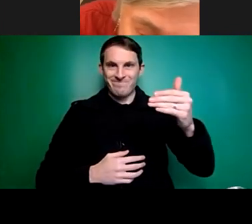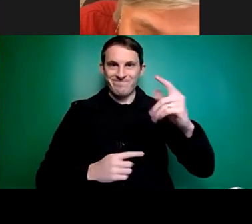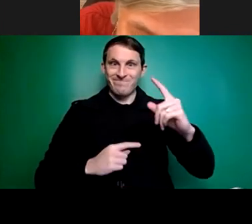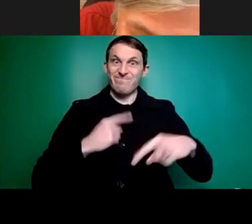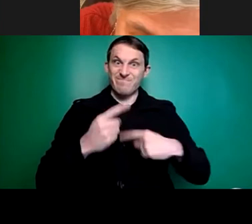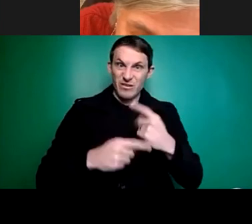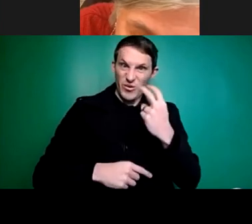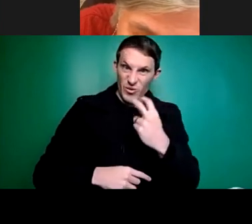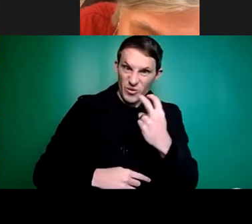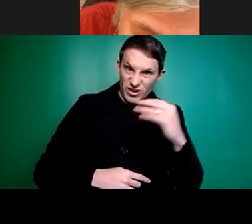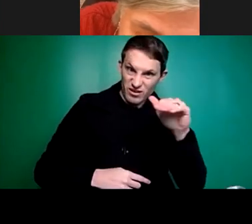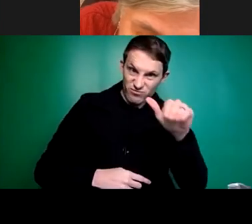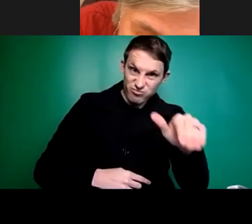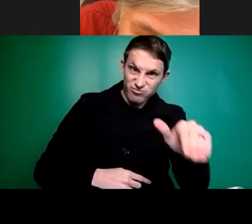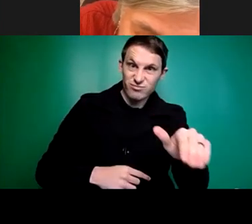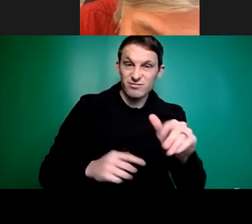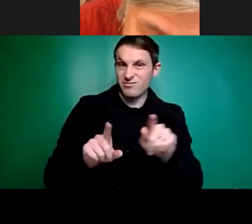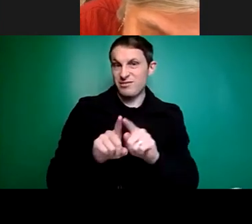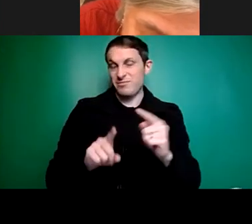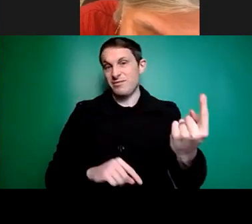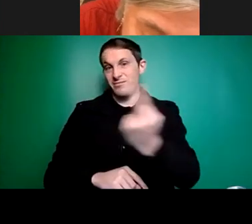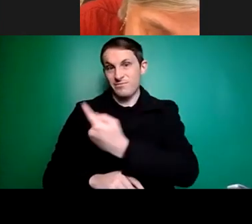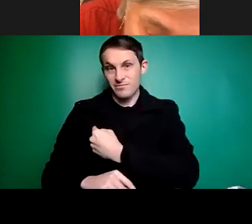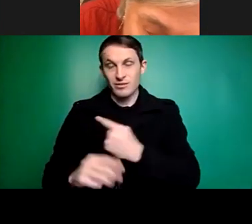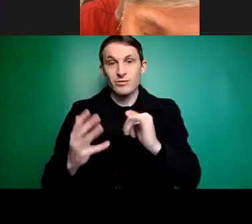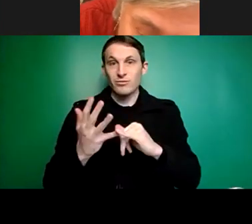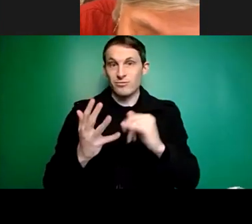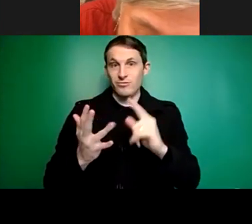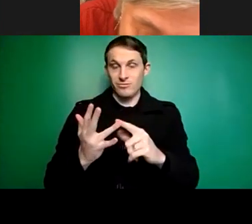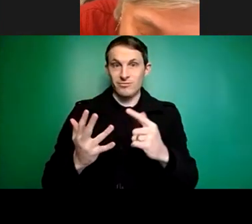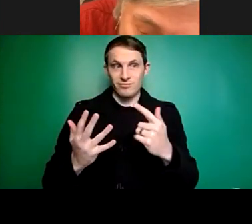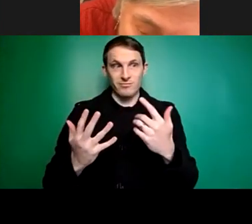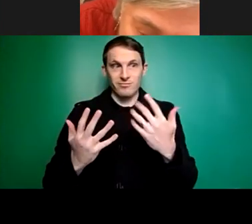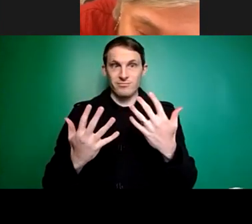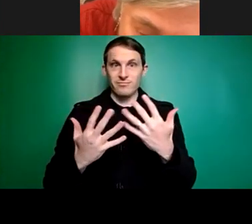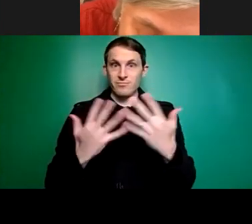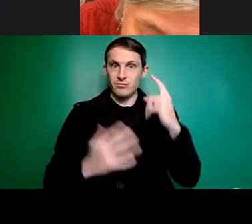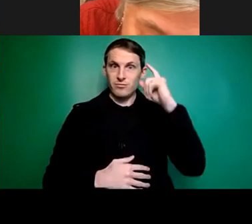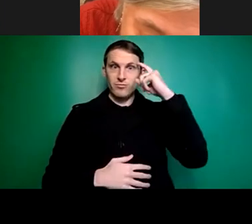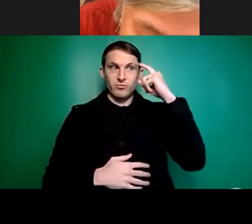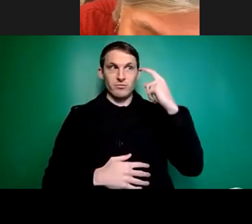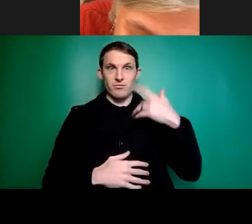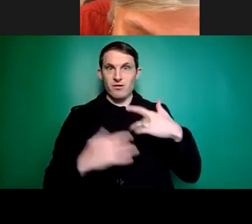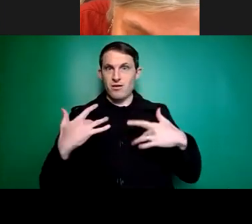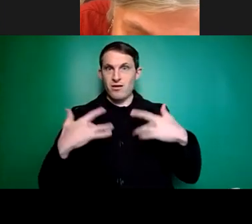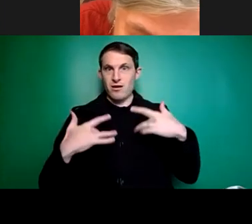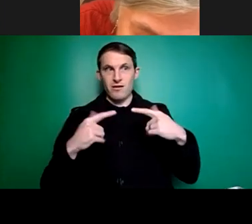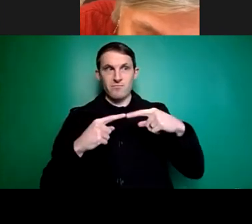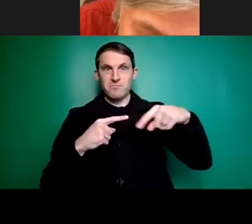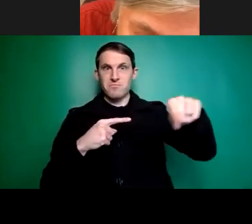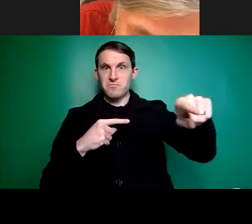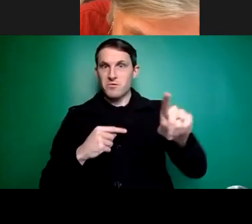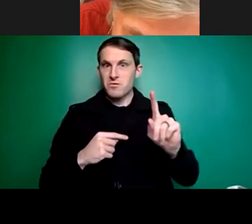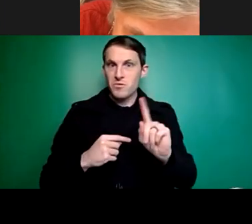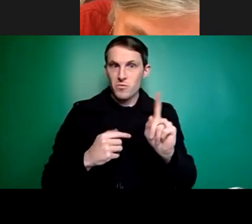no one's getting any younger, of course we're not and so it's a bit of a worry going forward as to what may or may not be